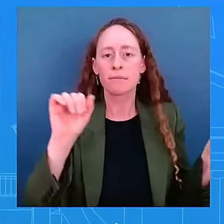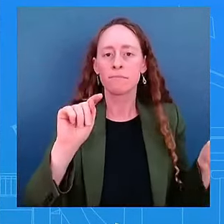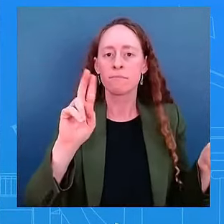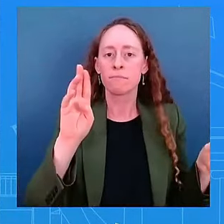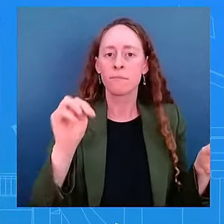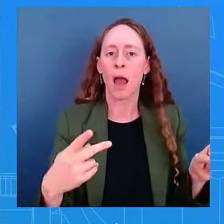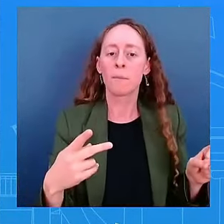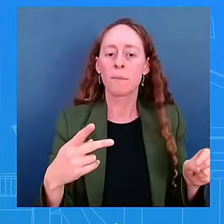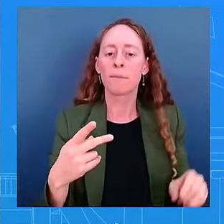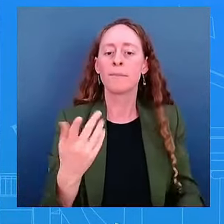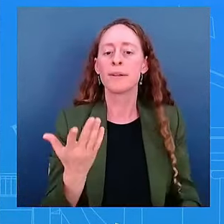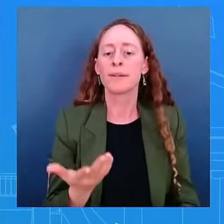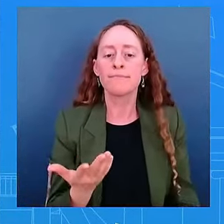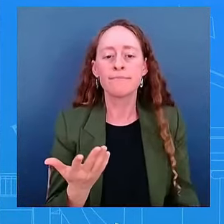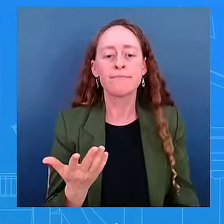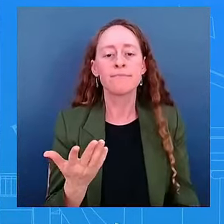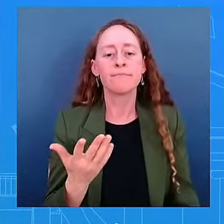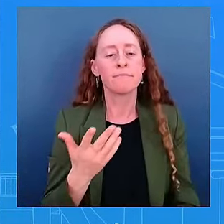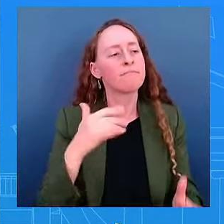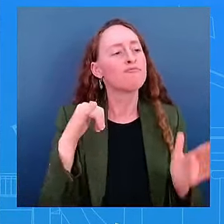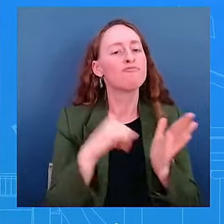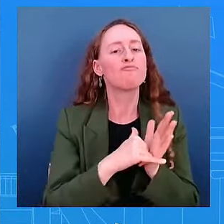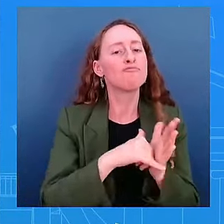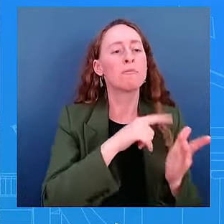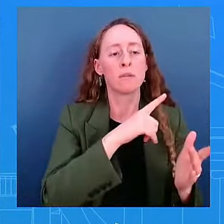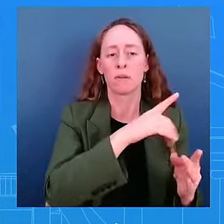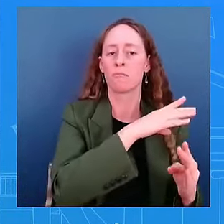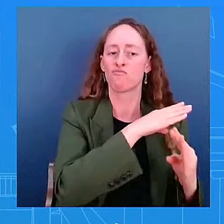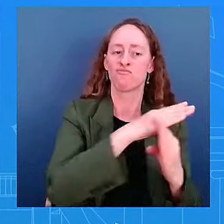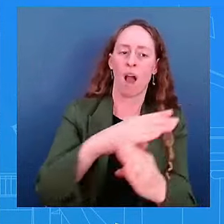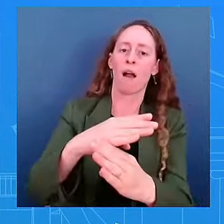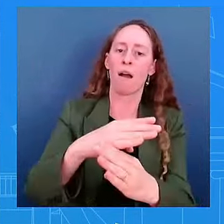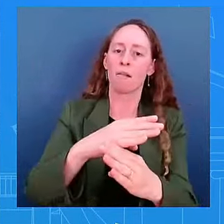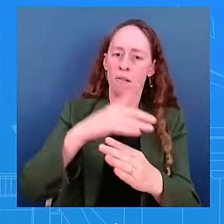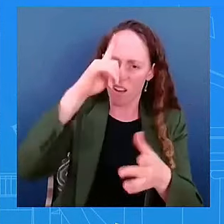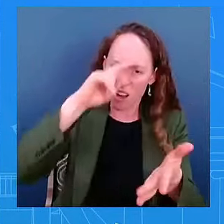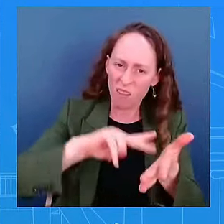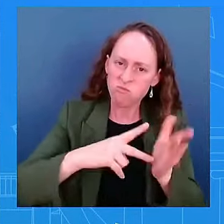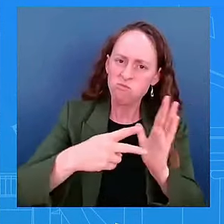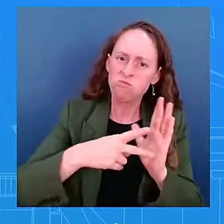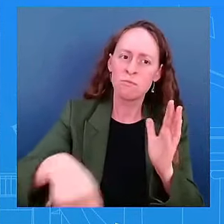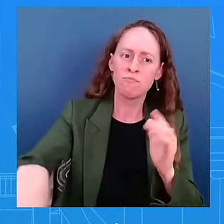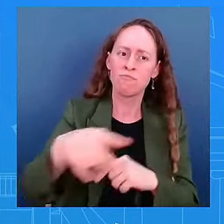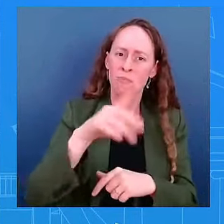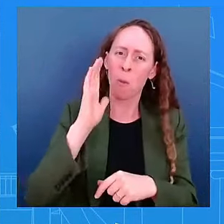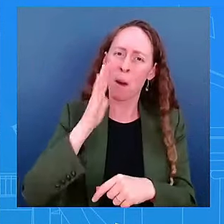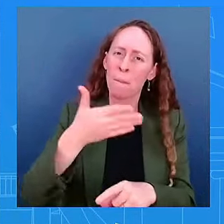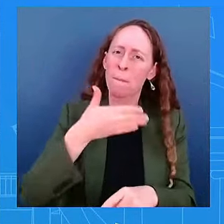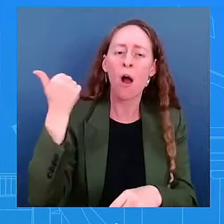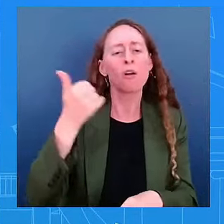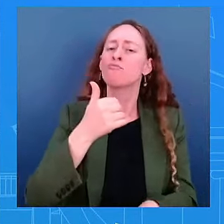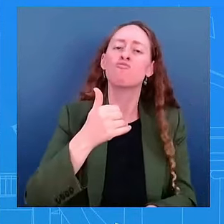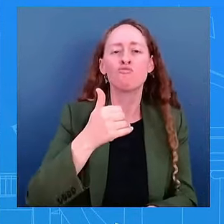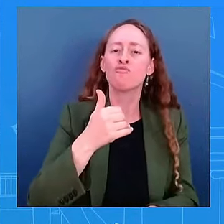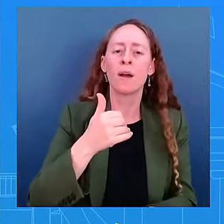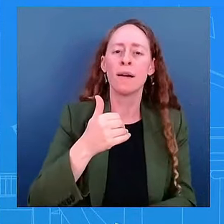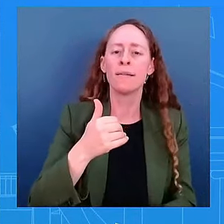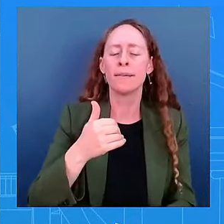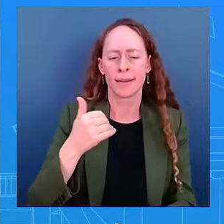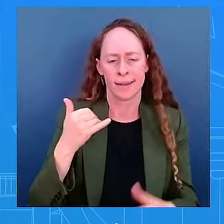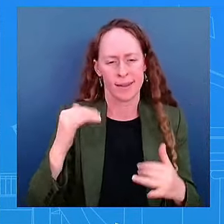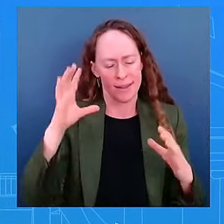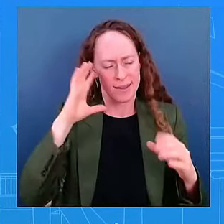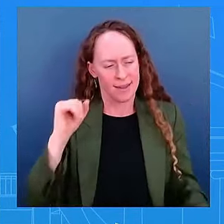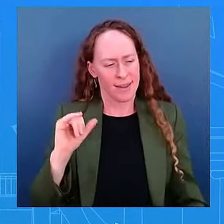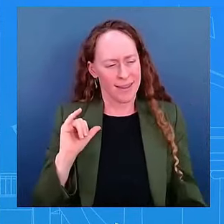resources. That's what they have done for the past three and a half years. The president is looking for ways to fund to fund security funding to